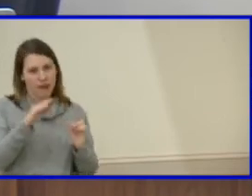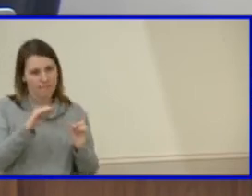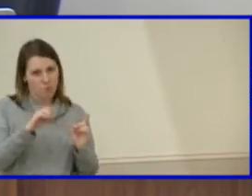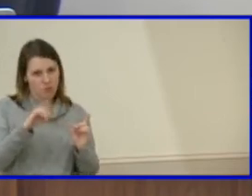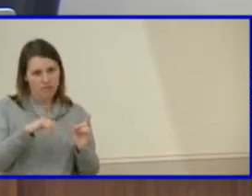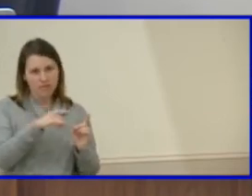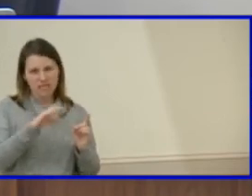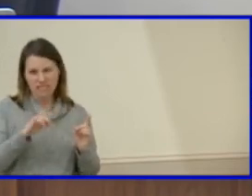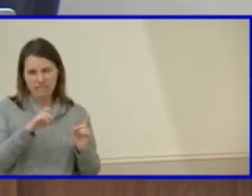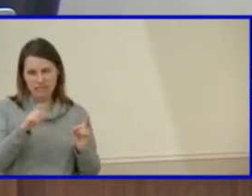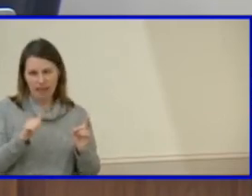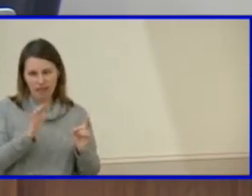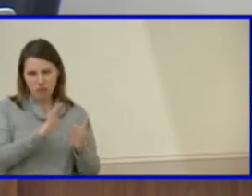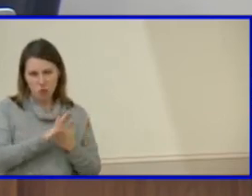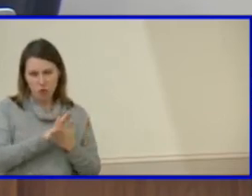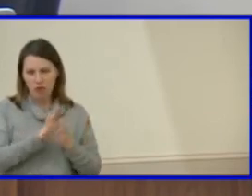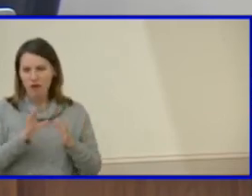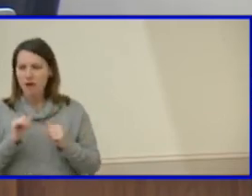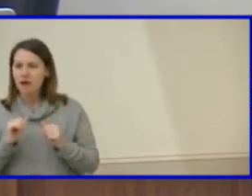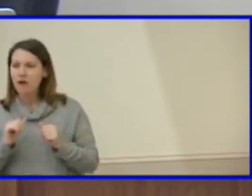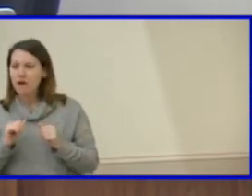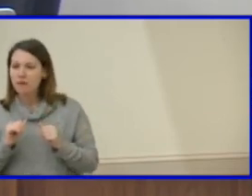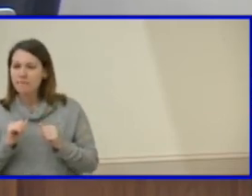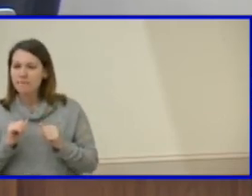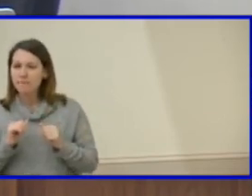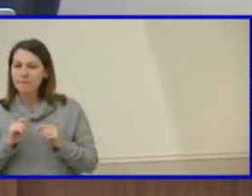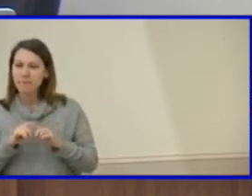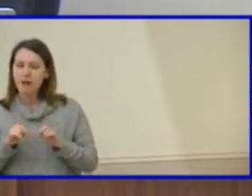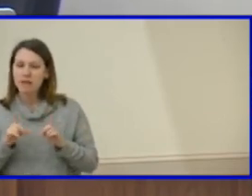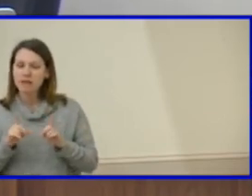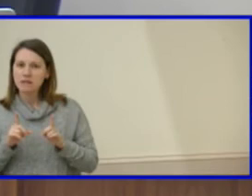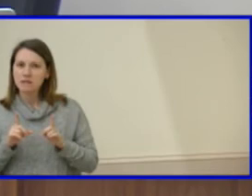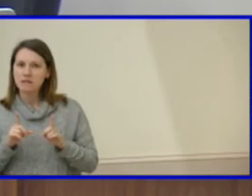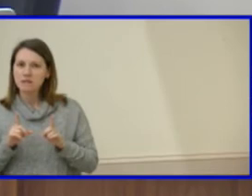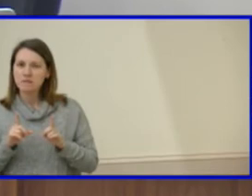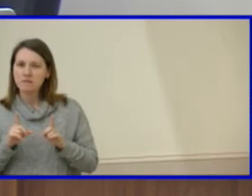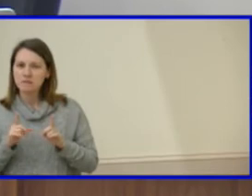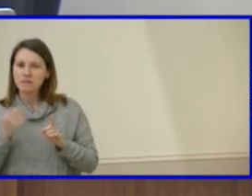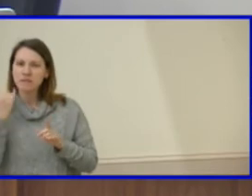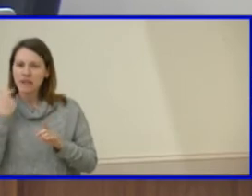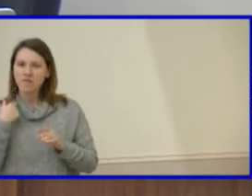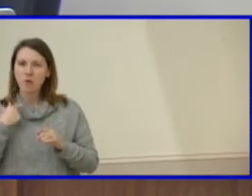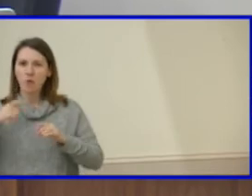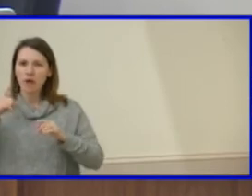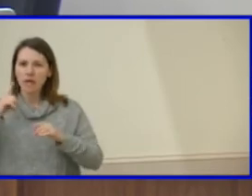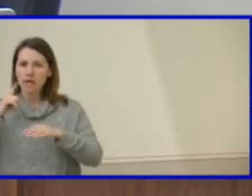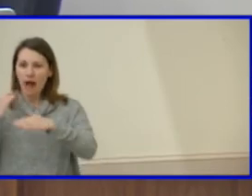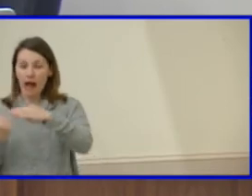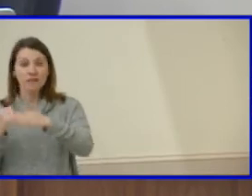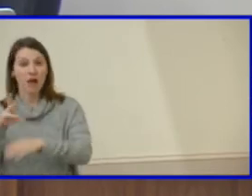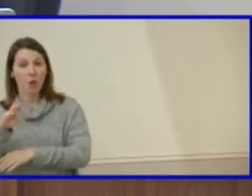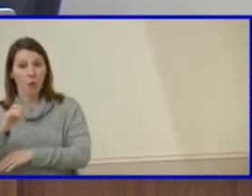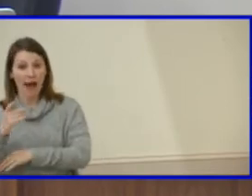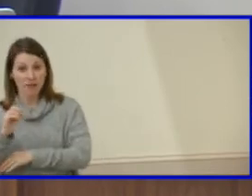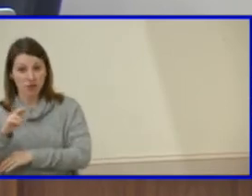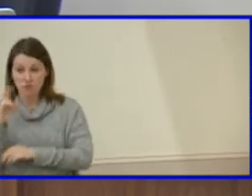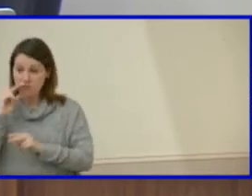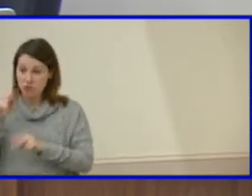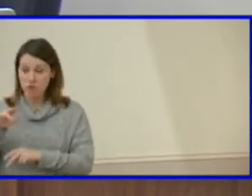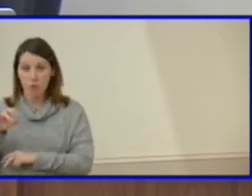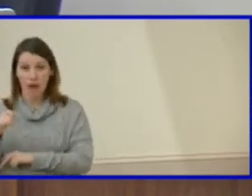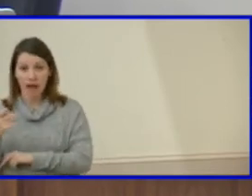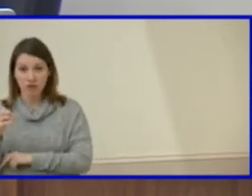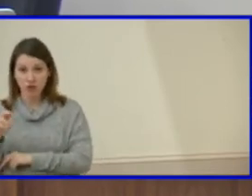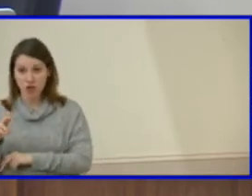programs in the middle schools. So just, if we just take in, and, and, and, and just isolate Wilder and Fairfield, how does Geisa at